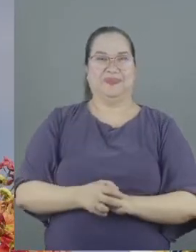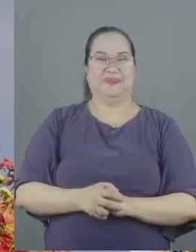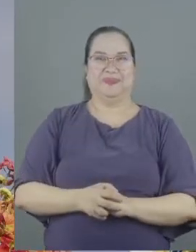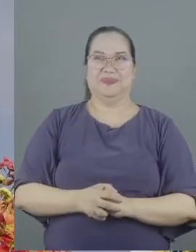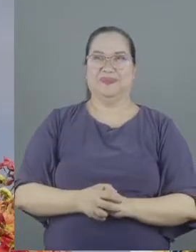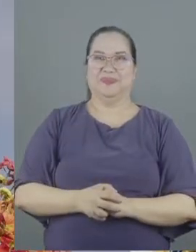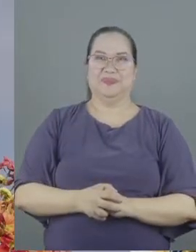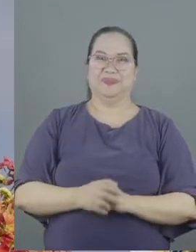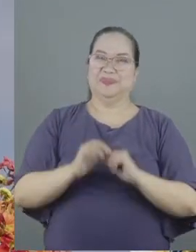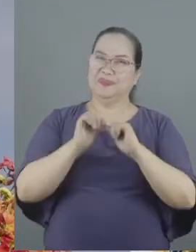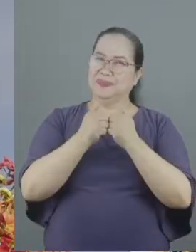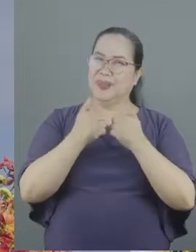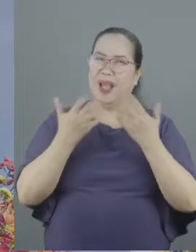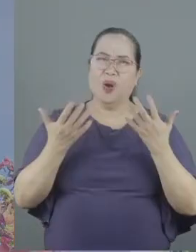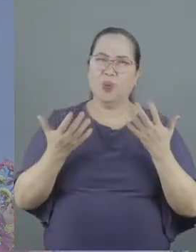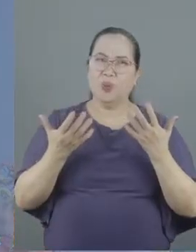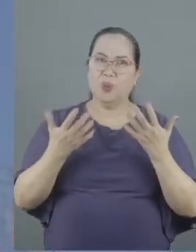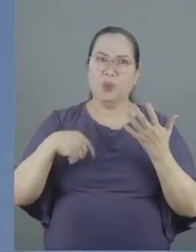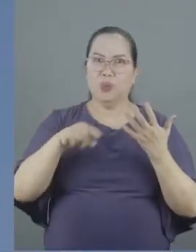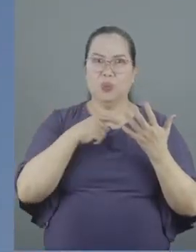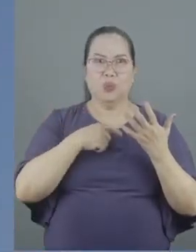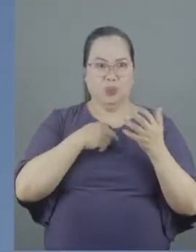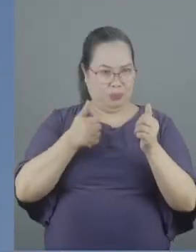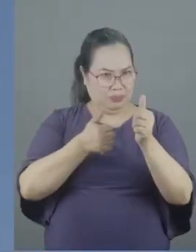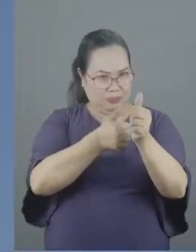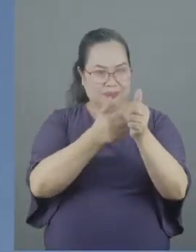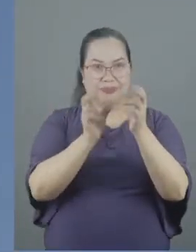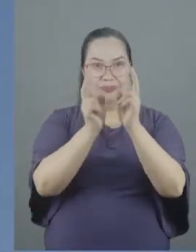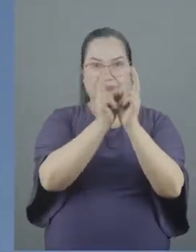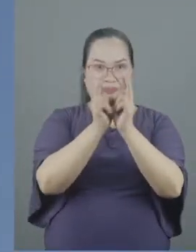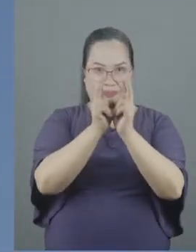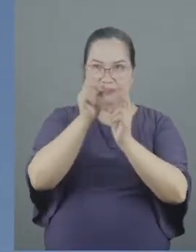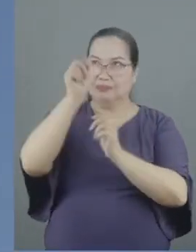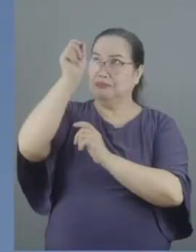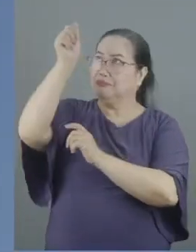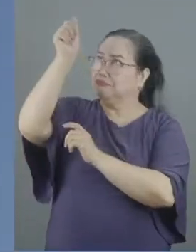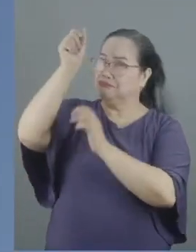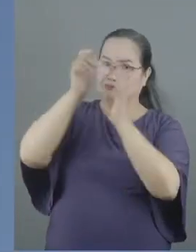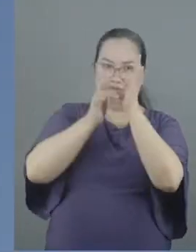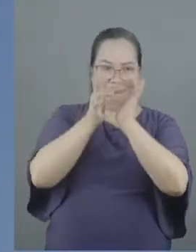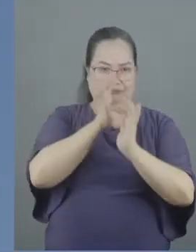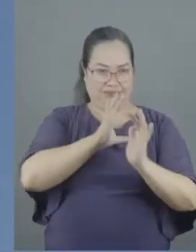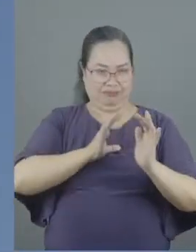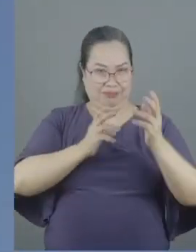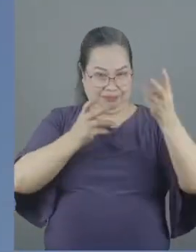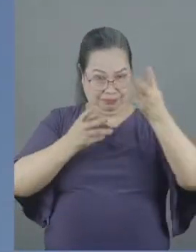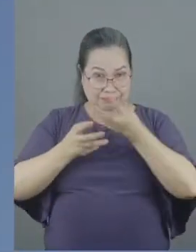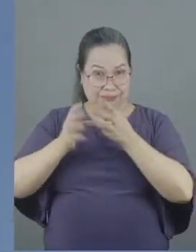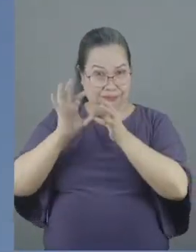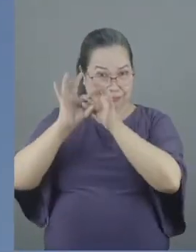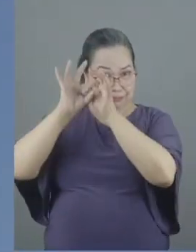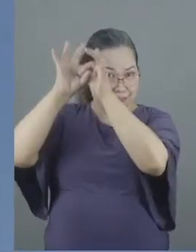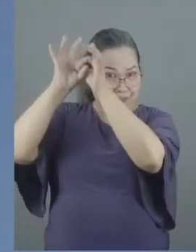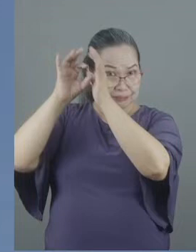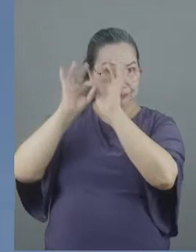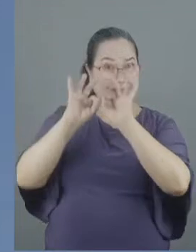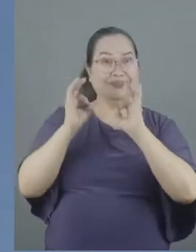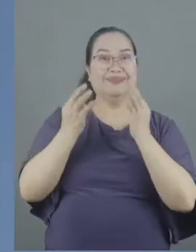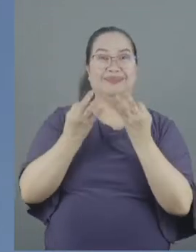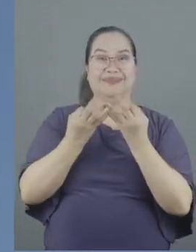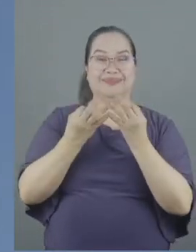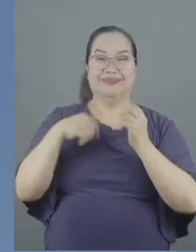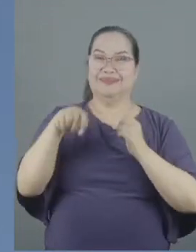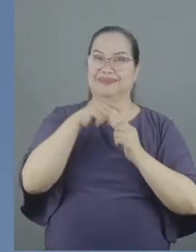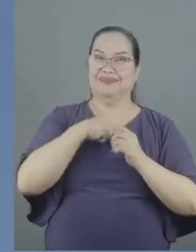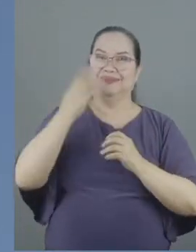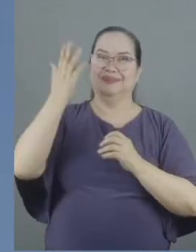how then could we not pursue unity when Christ himself has welcomed us into his family? We were